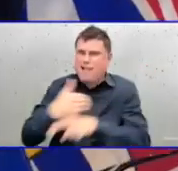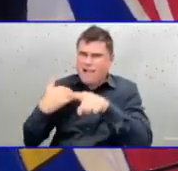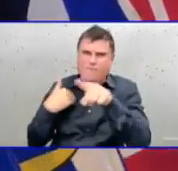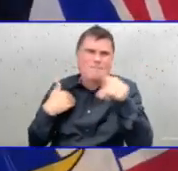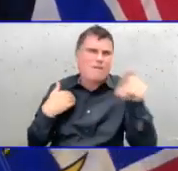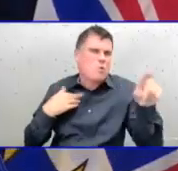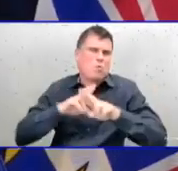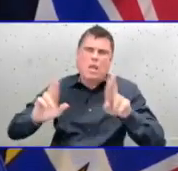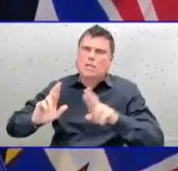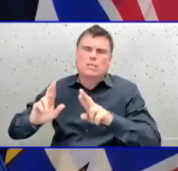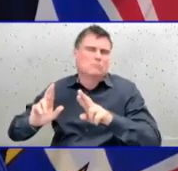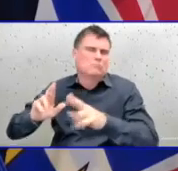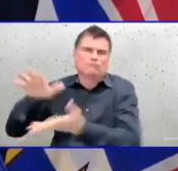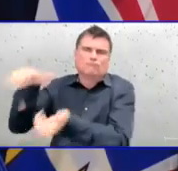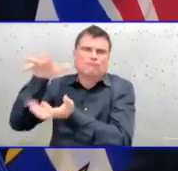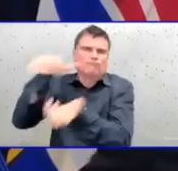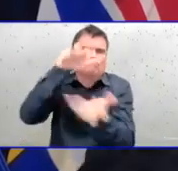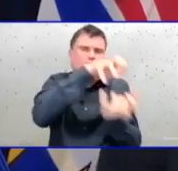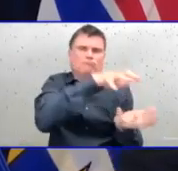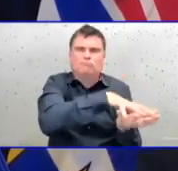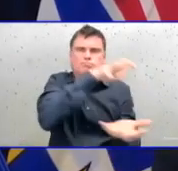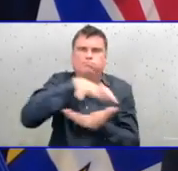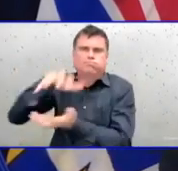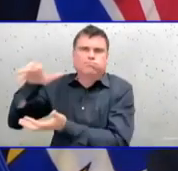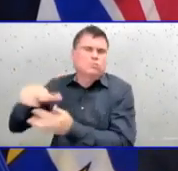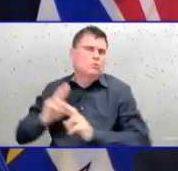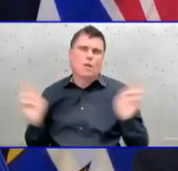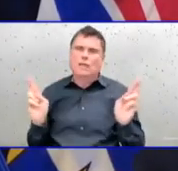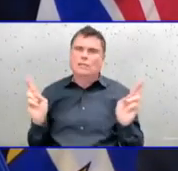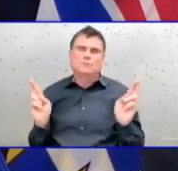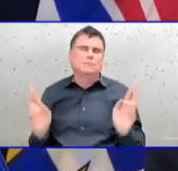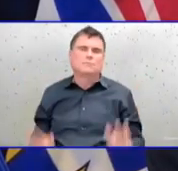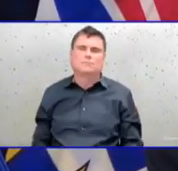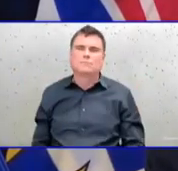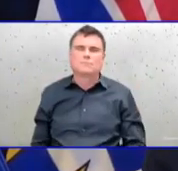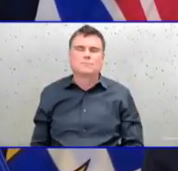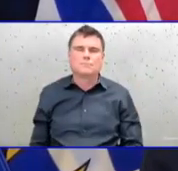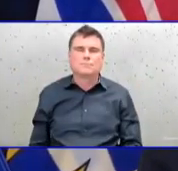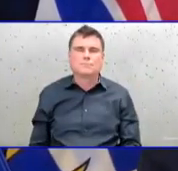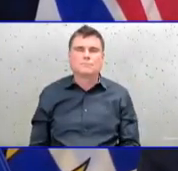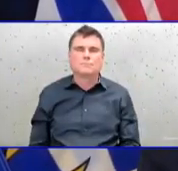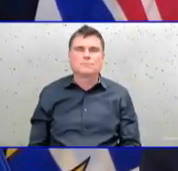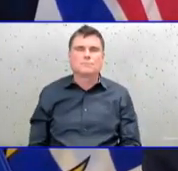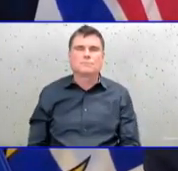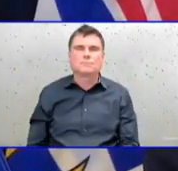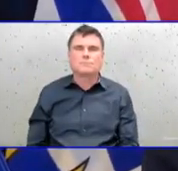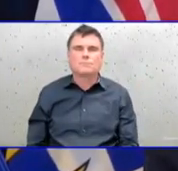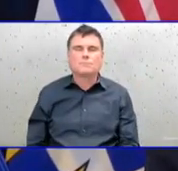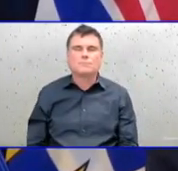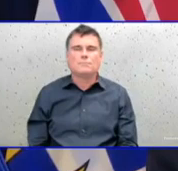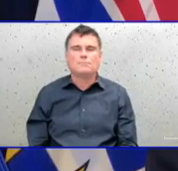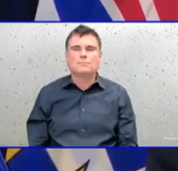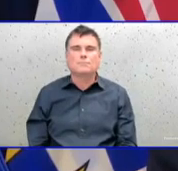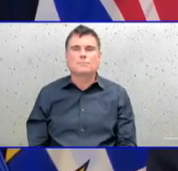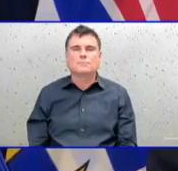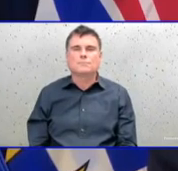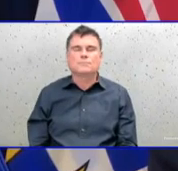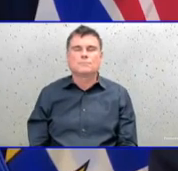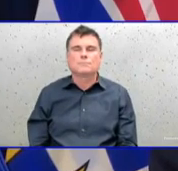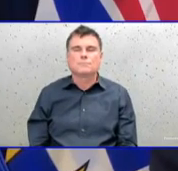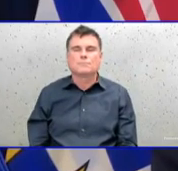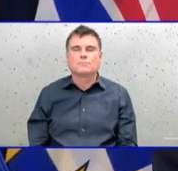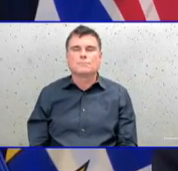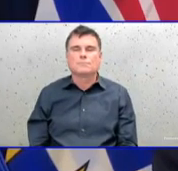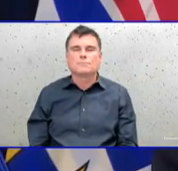Just to say, Sinjin, we got 2.4 million doses of flu shot this year. Just by comparison,